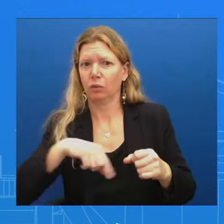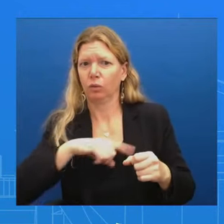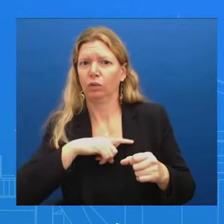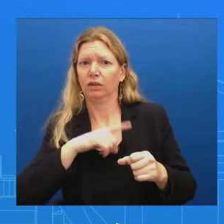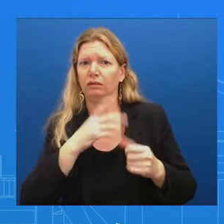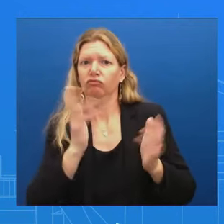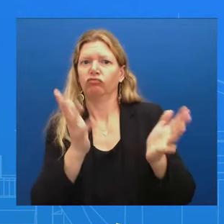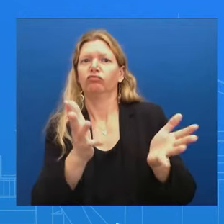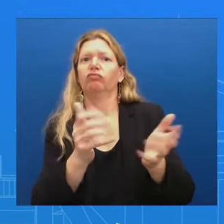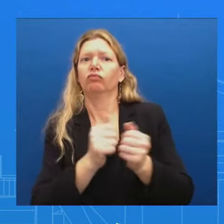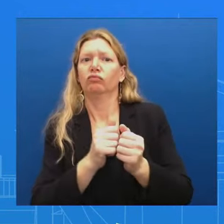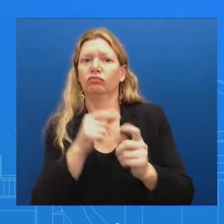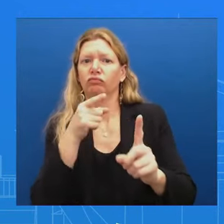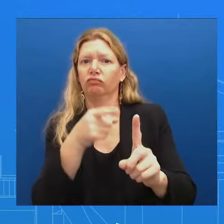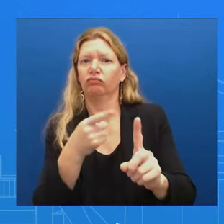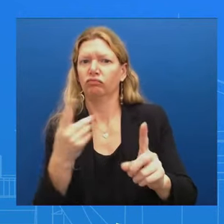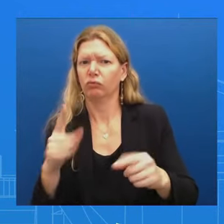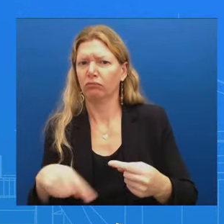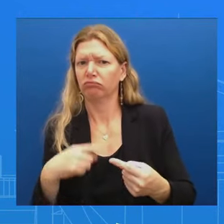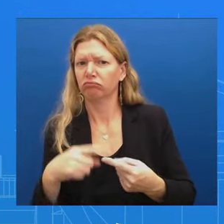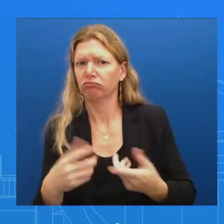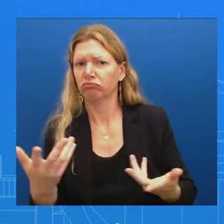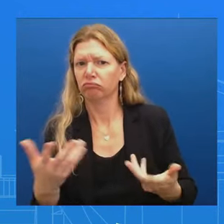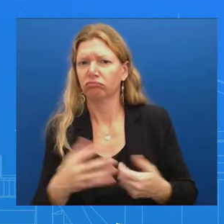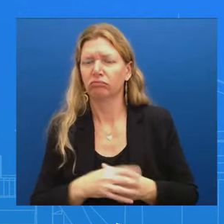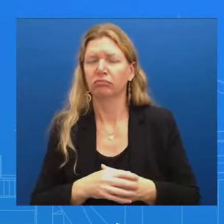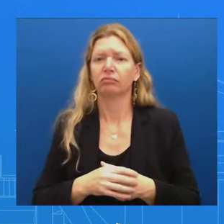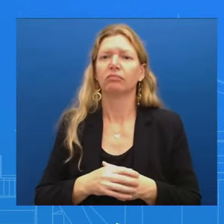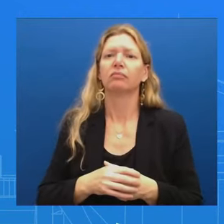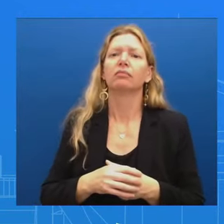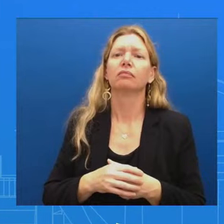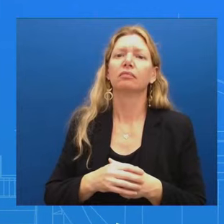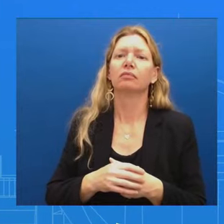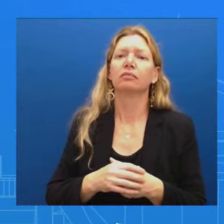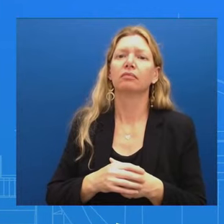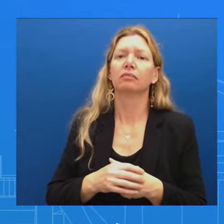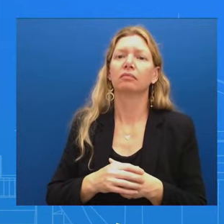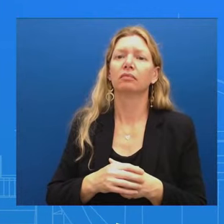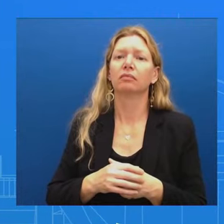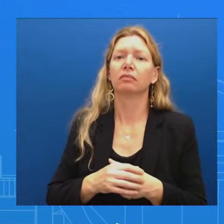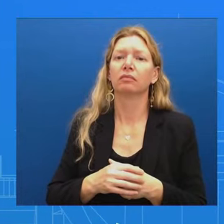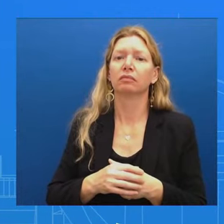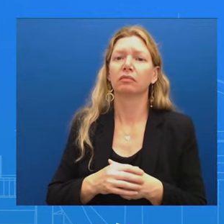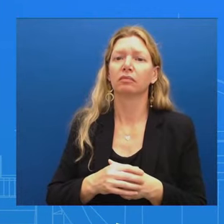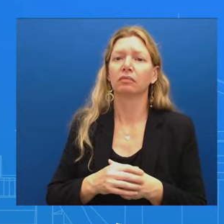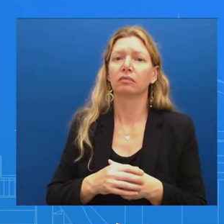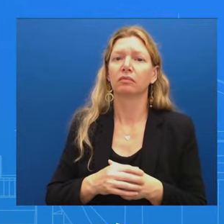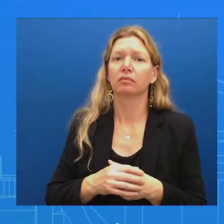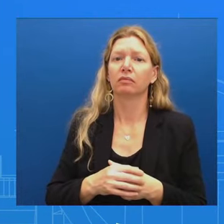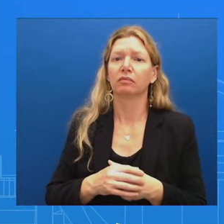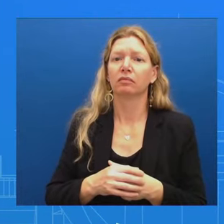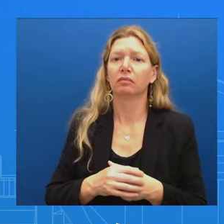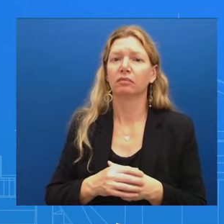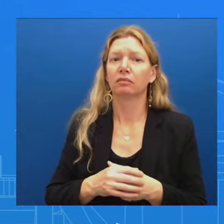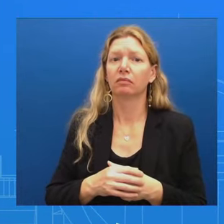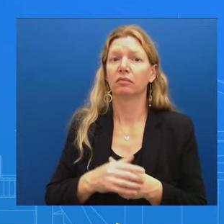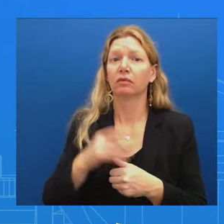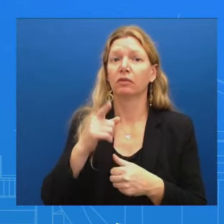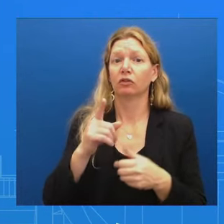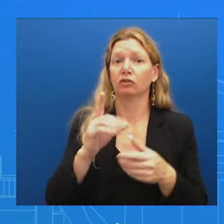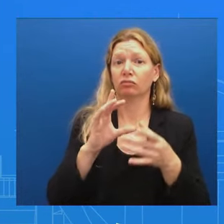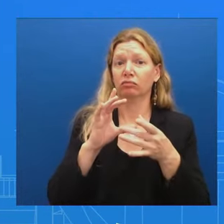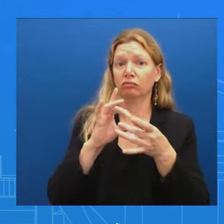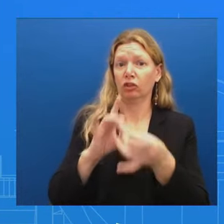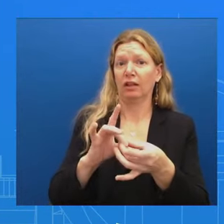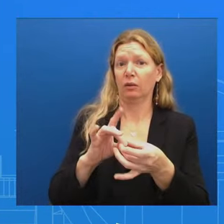Just to speak to the H.R. report Really, really quickly Special Counsel H.E is As far as I remember As a